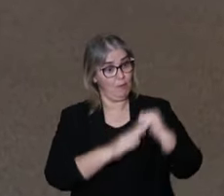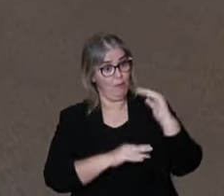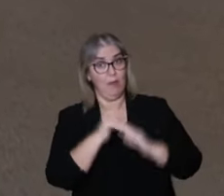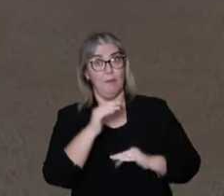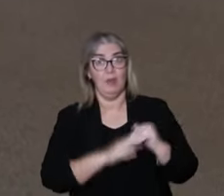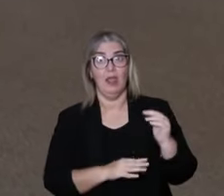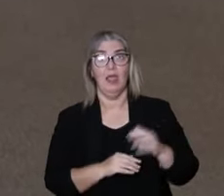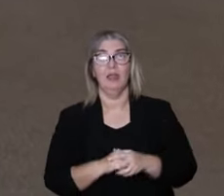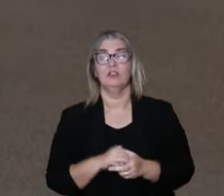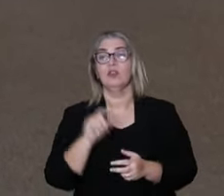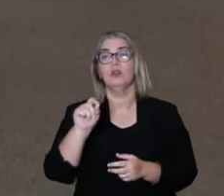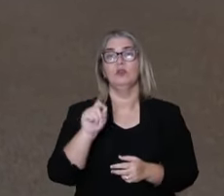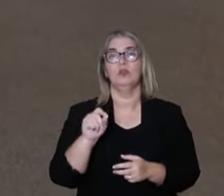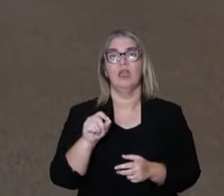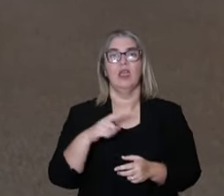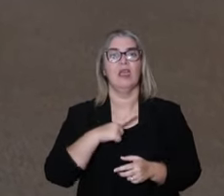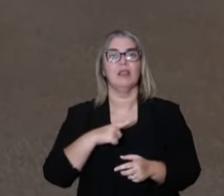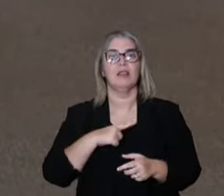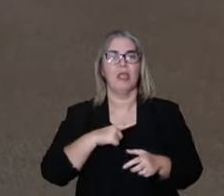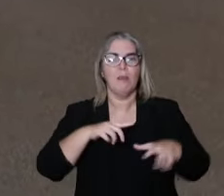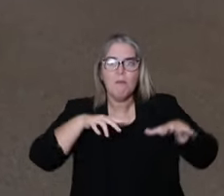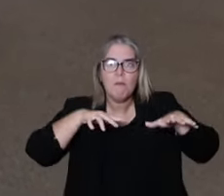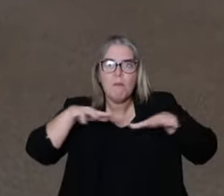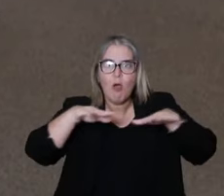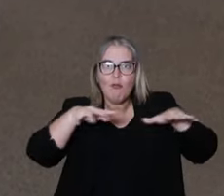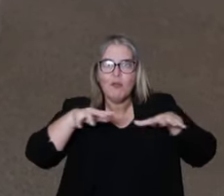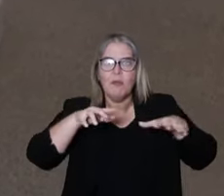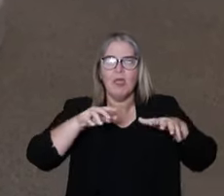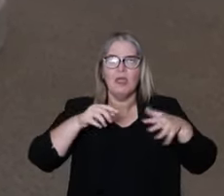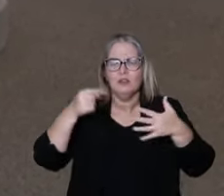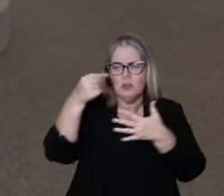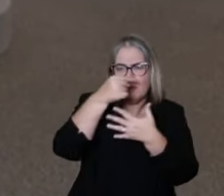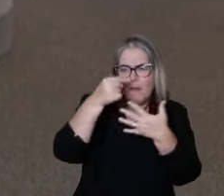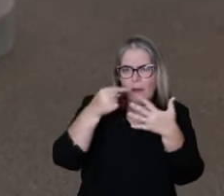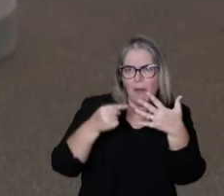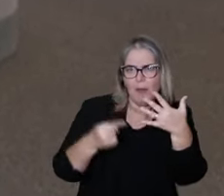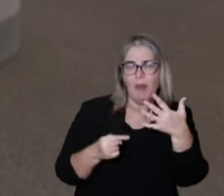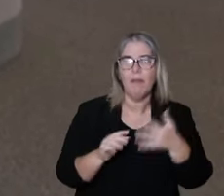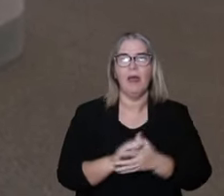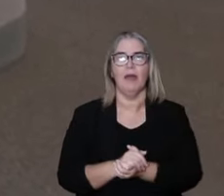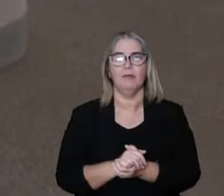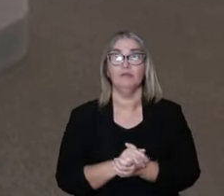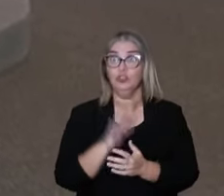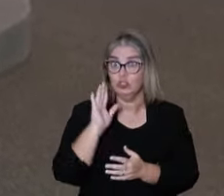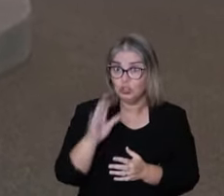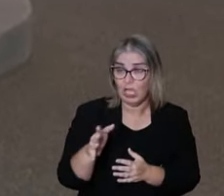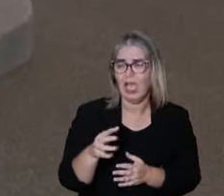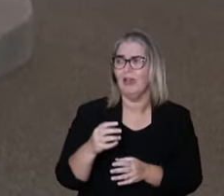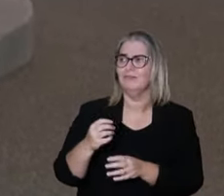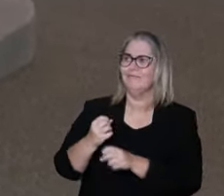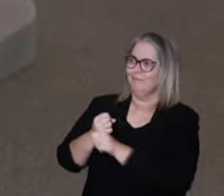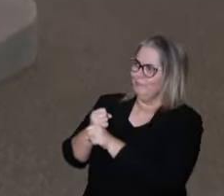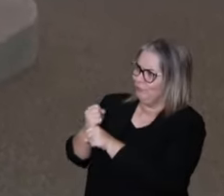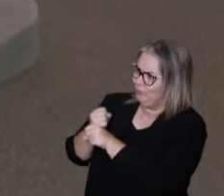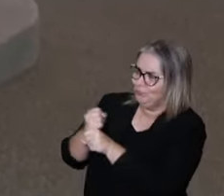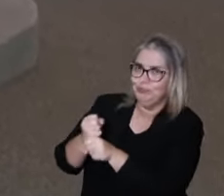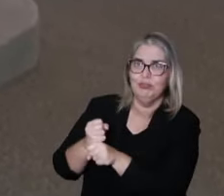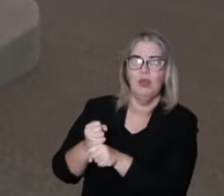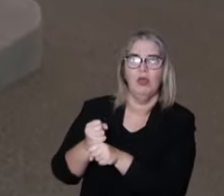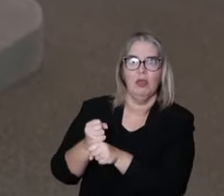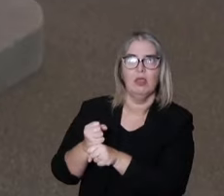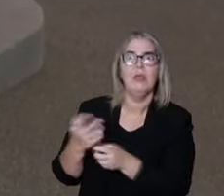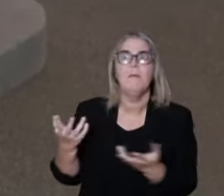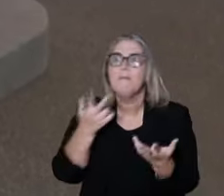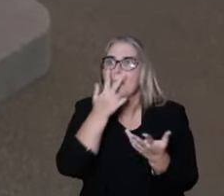Lian Kun is. So it's a practice, an extract of movements created by an orthopedic